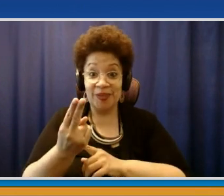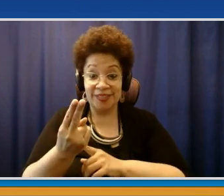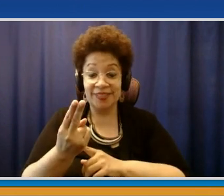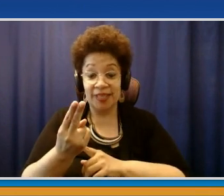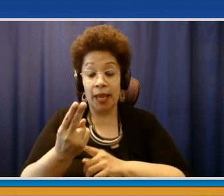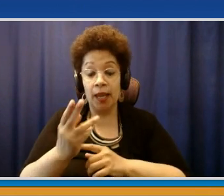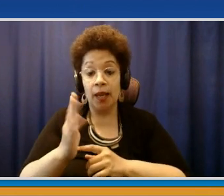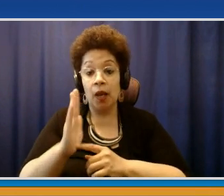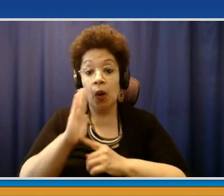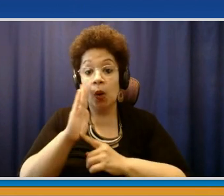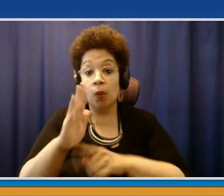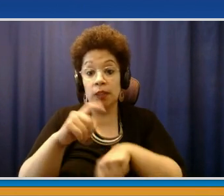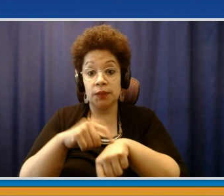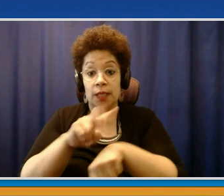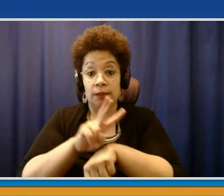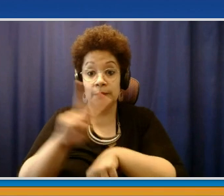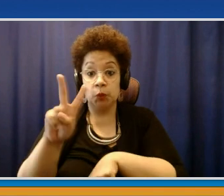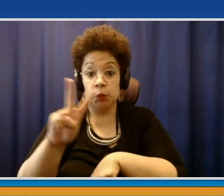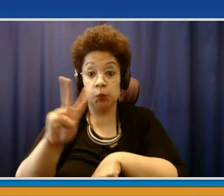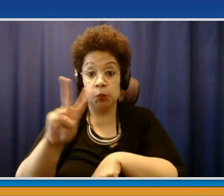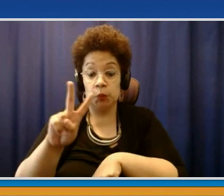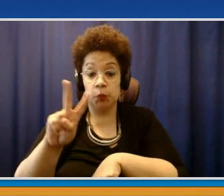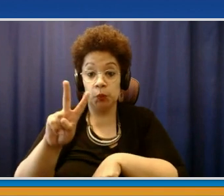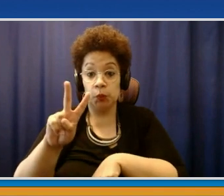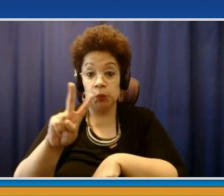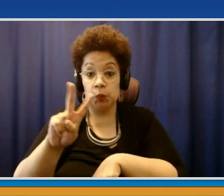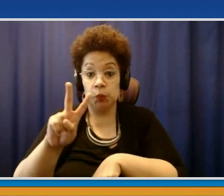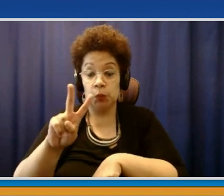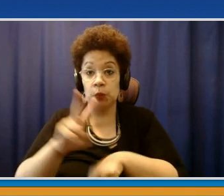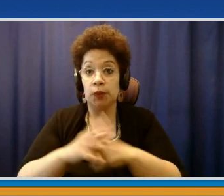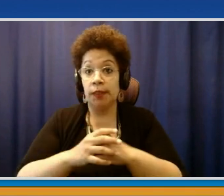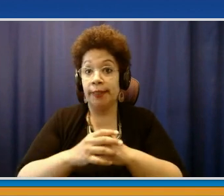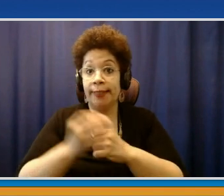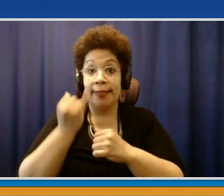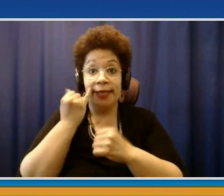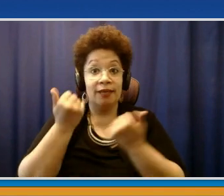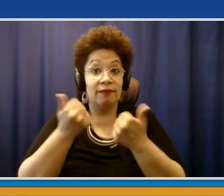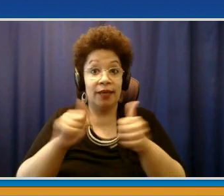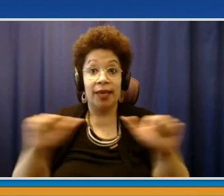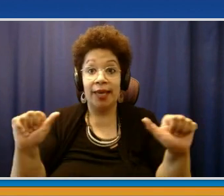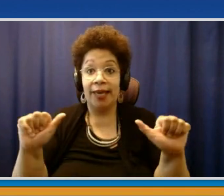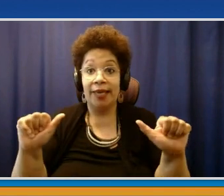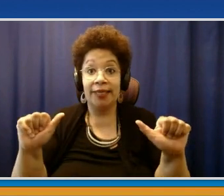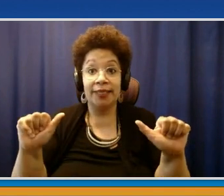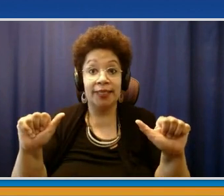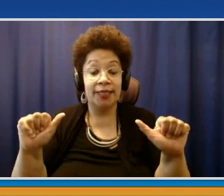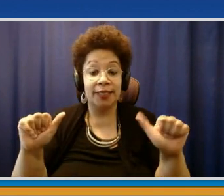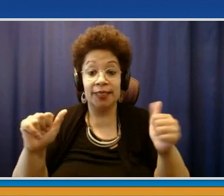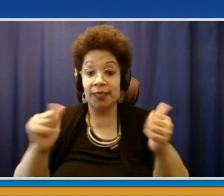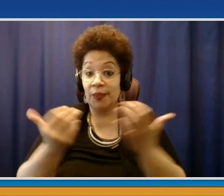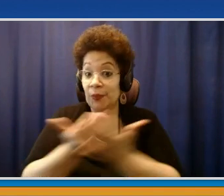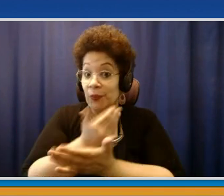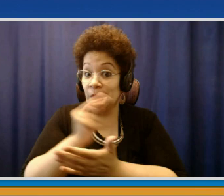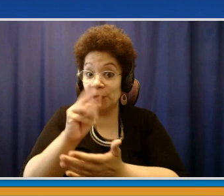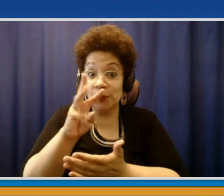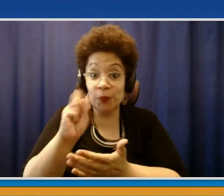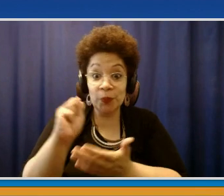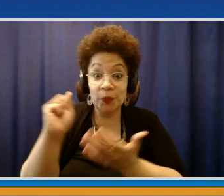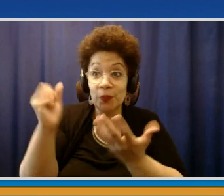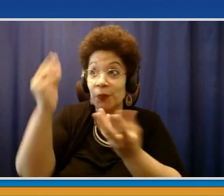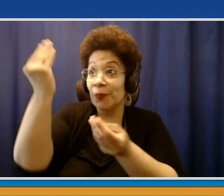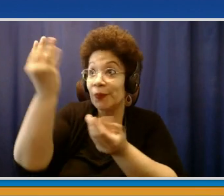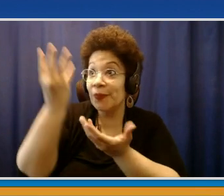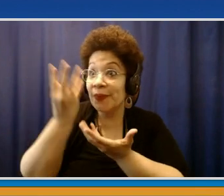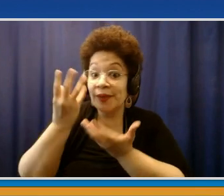'clock on Thursday. So between now and then, if there's any other news, if there's any other announcements from the state, we'll be certainly happy to share it with you.